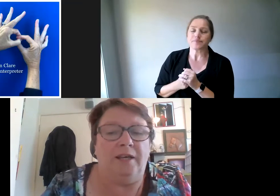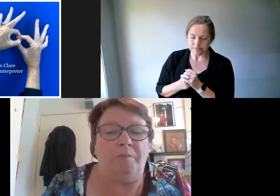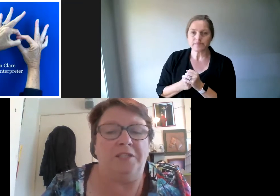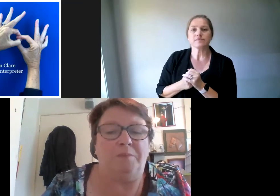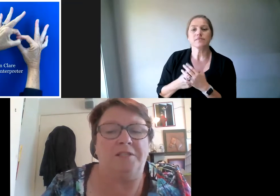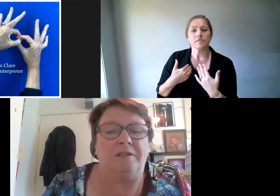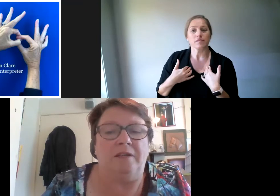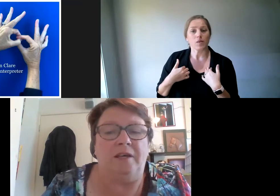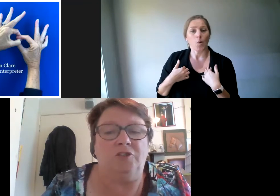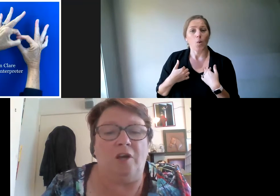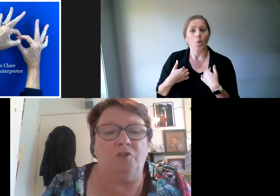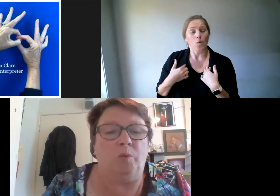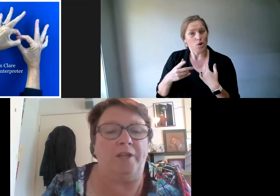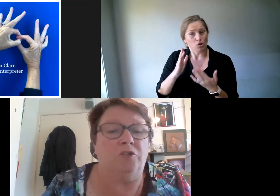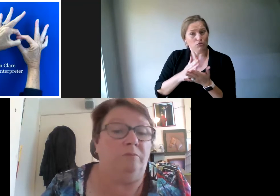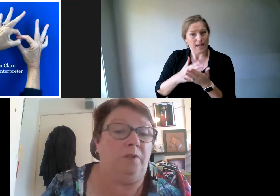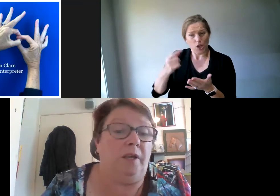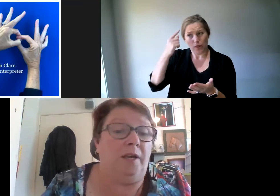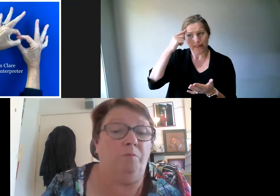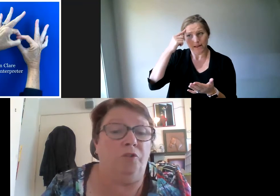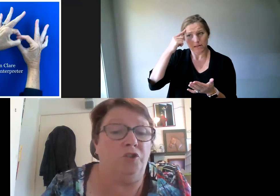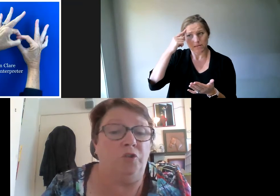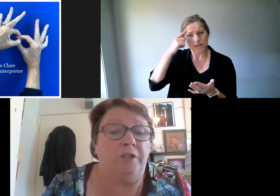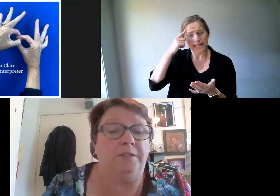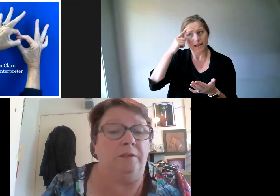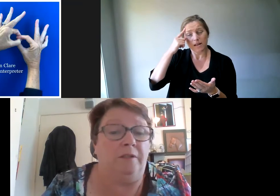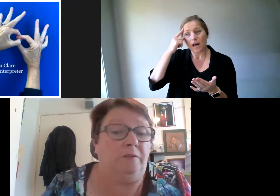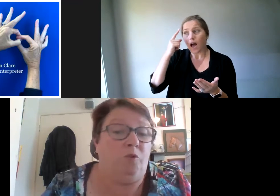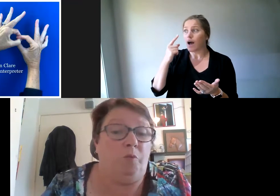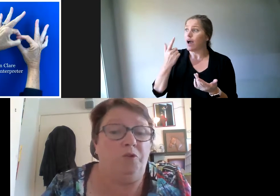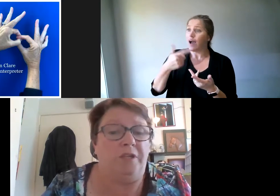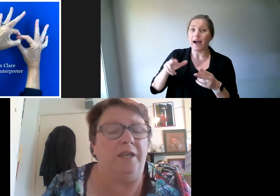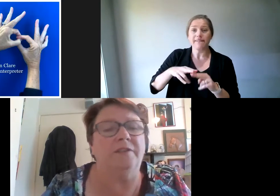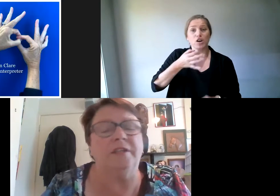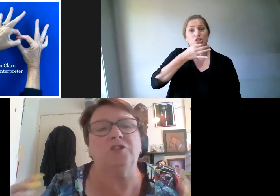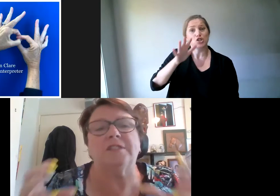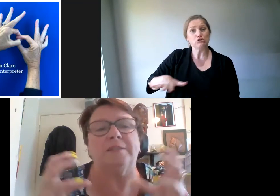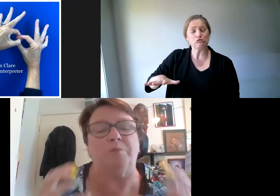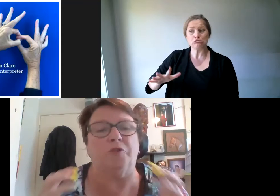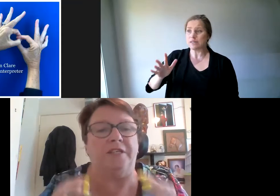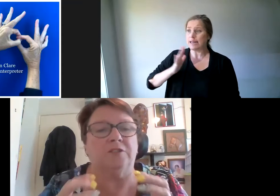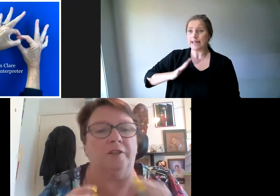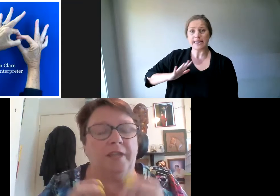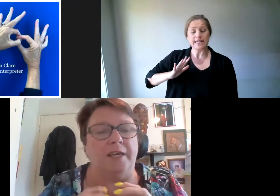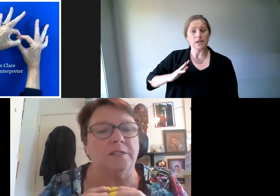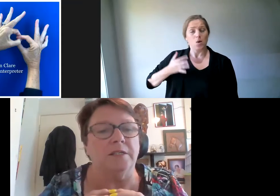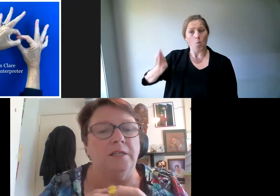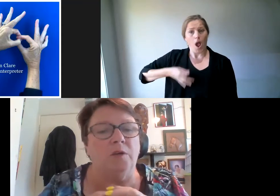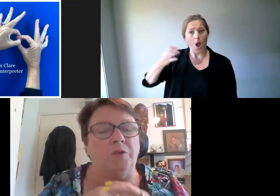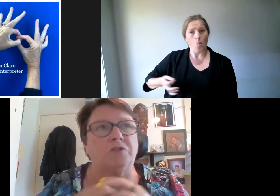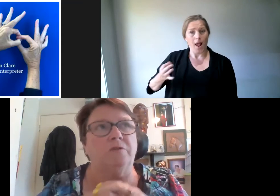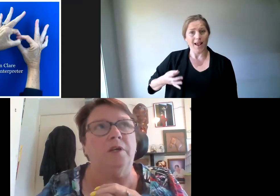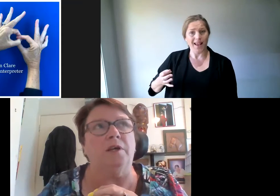expects a child to wait more than two years for a wheelchair? Yeah. just simple things like that,